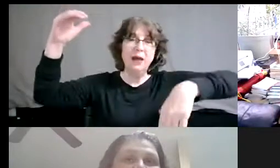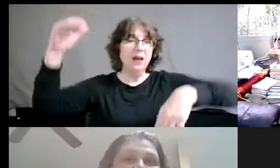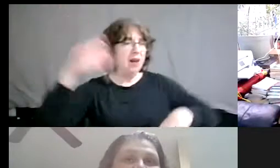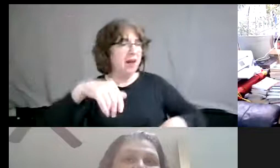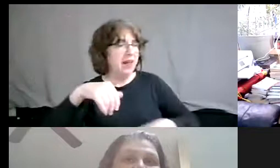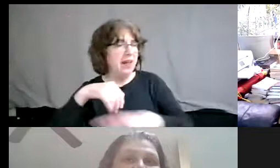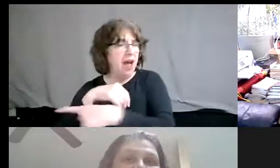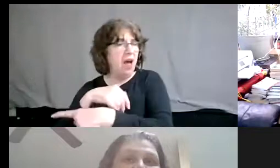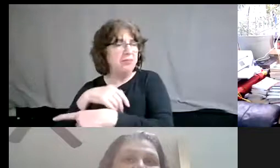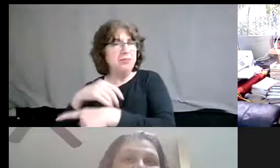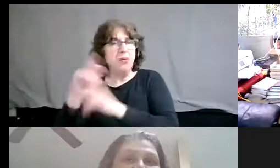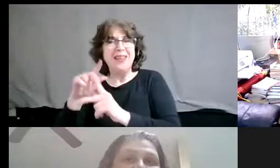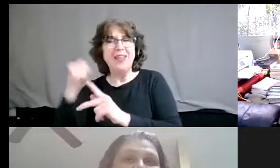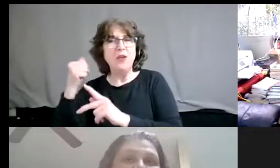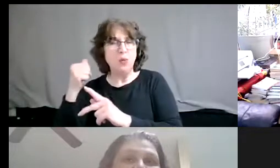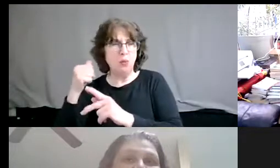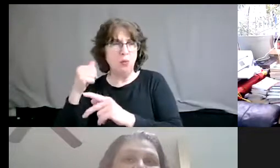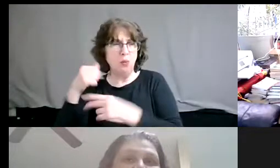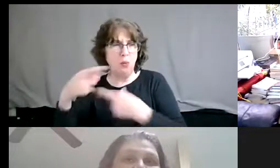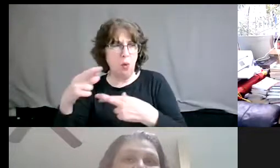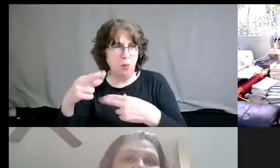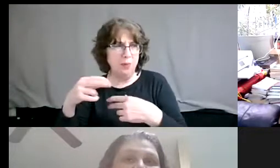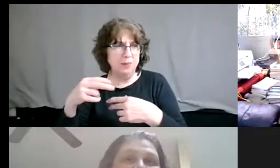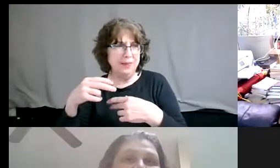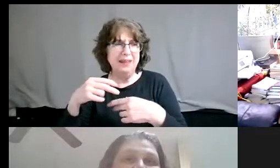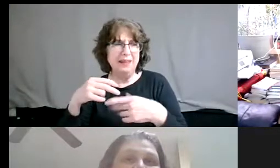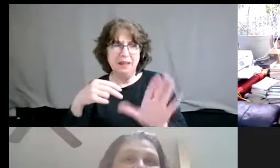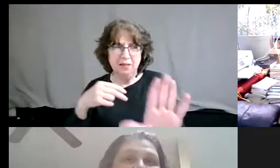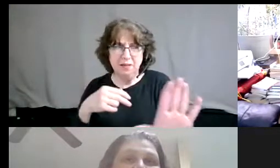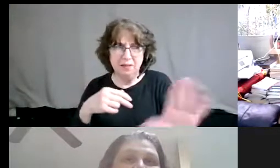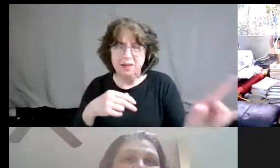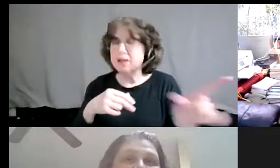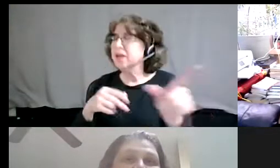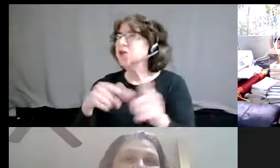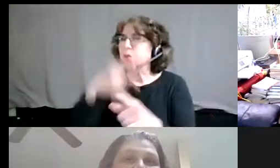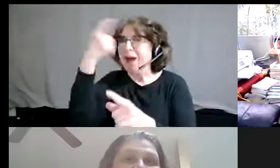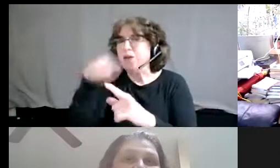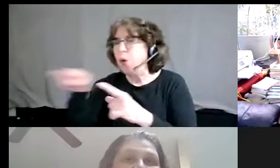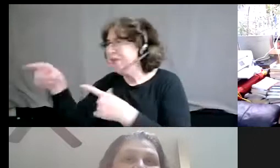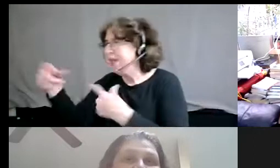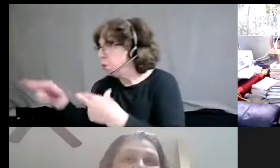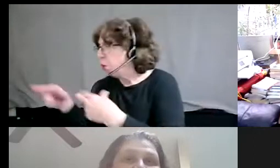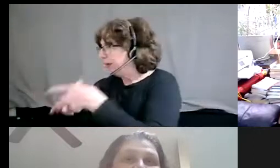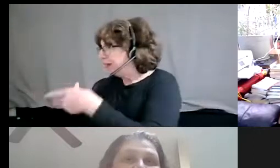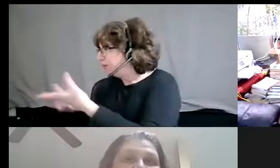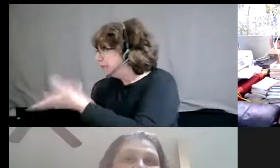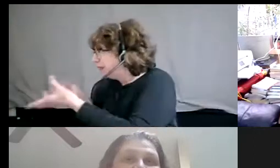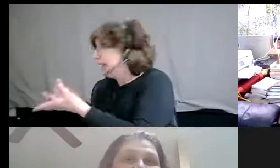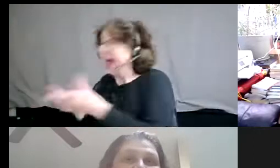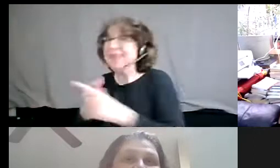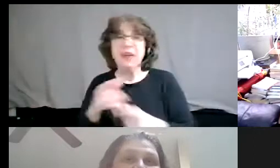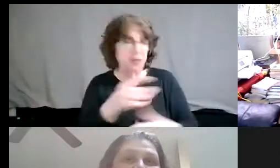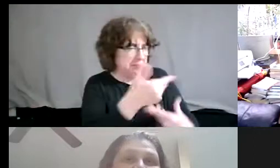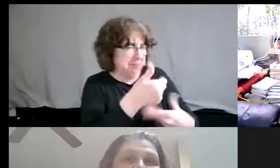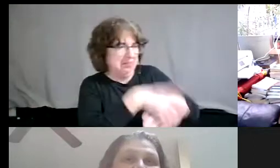So he goes, the giraffe goes in the other room to have that conversation and elephant is trying to make themselves at home. That's what the giraffe said.